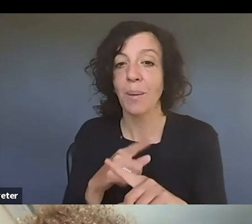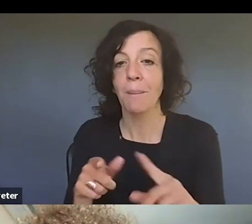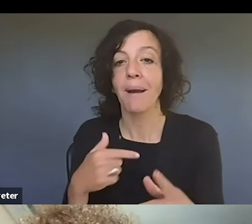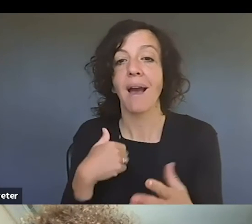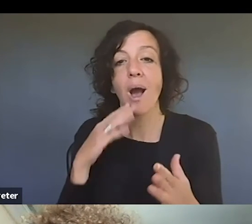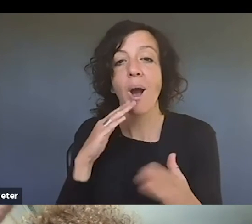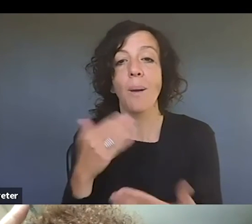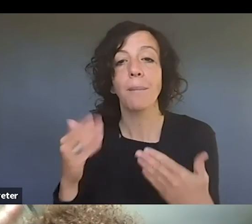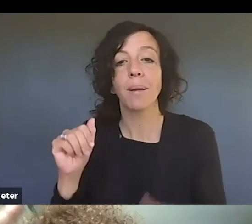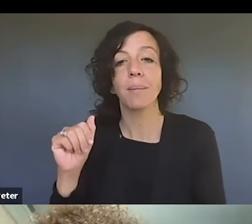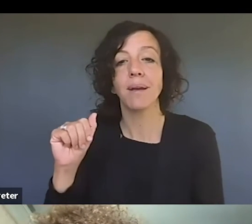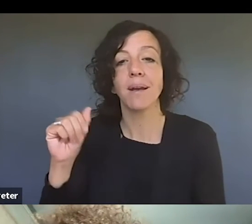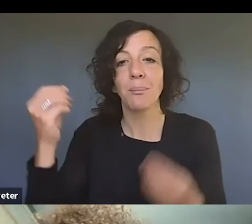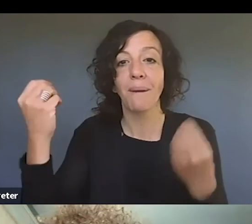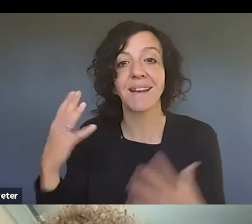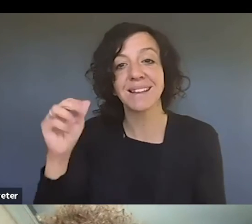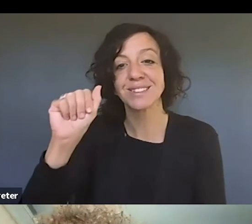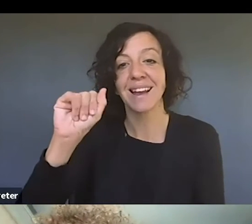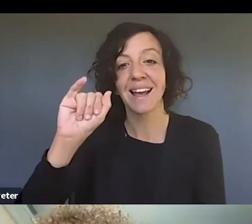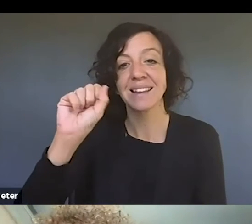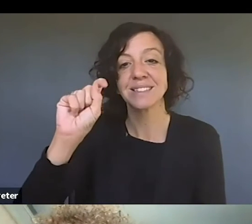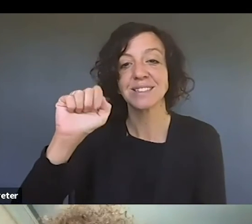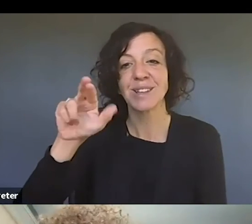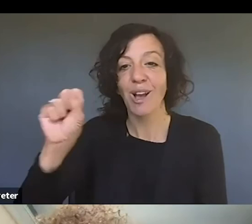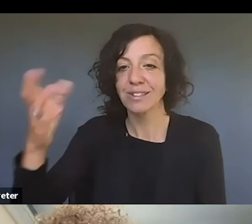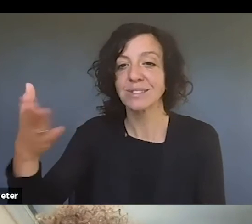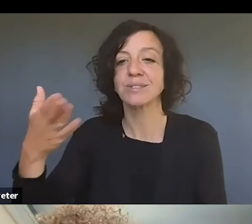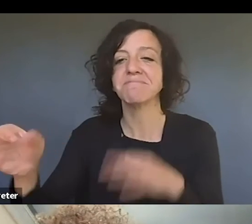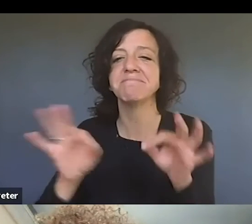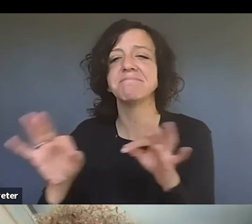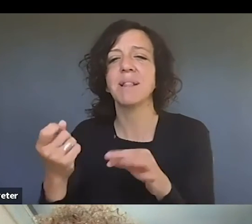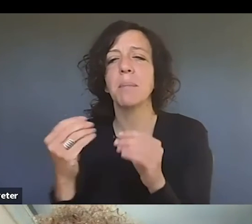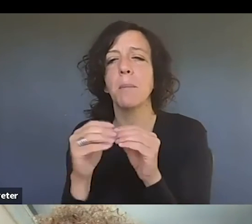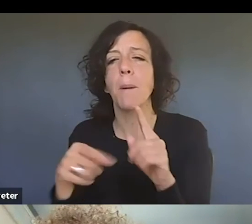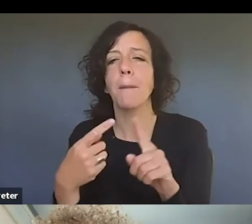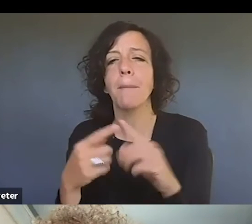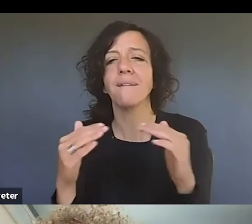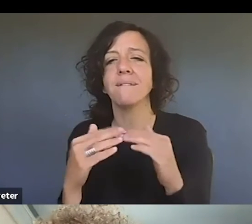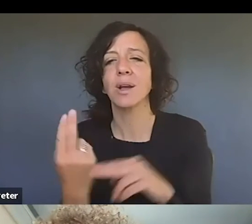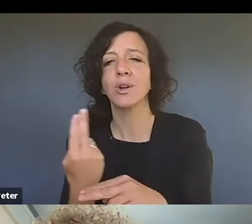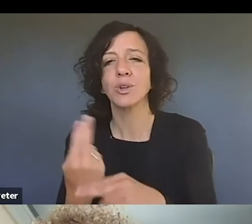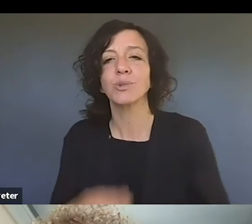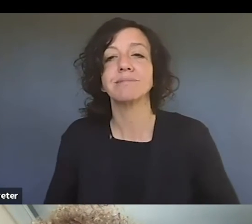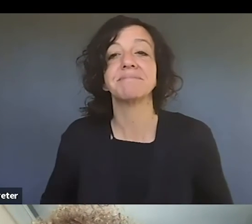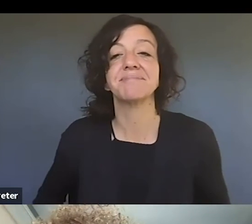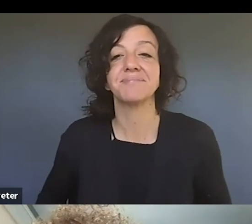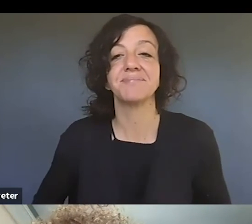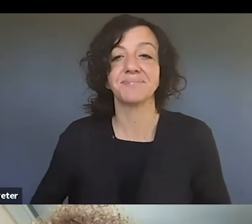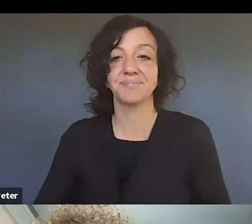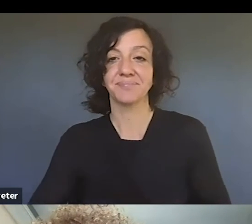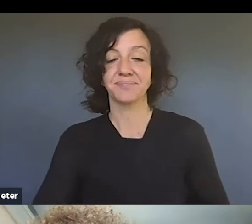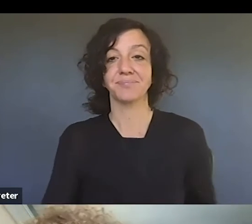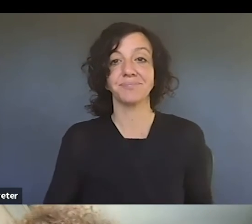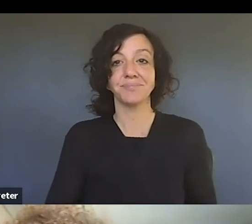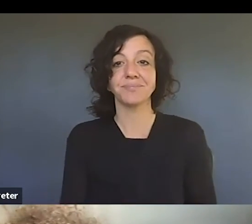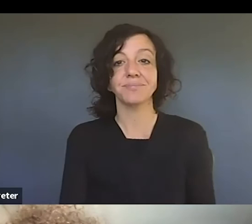a conversation, kind of frame up a conversation on free of fair use. Yeah. So, I mean, fair use is